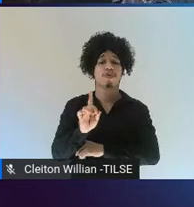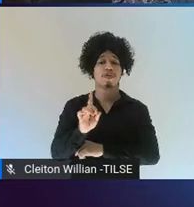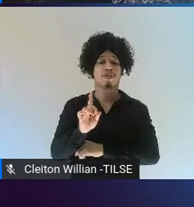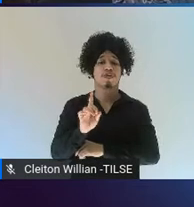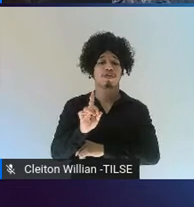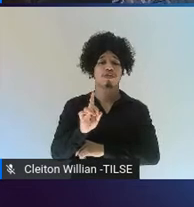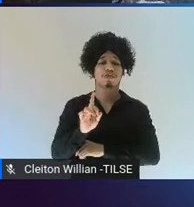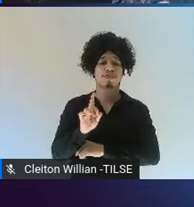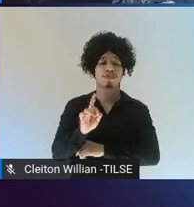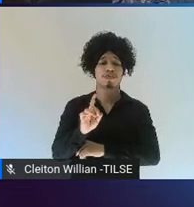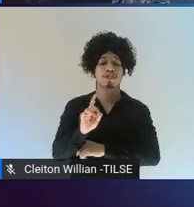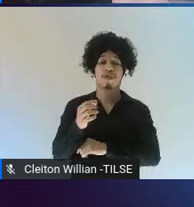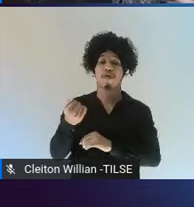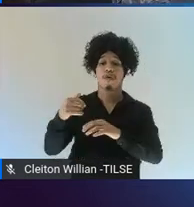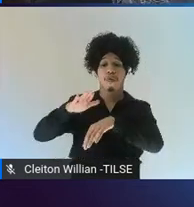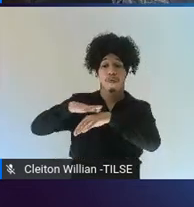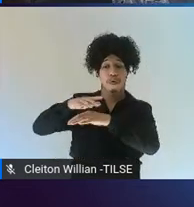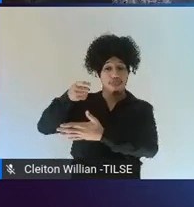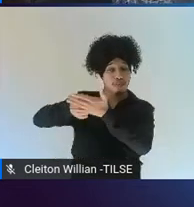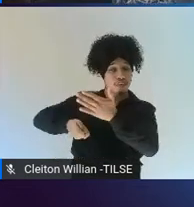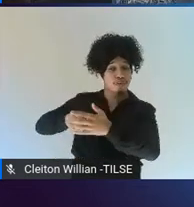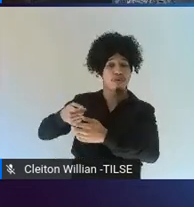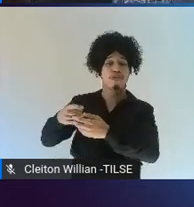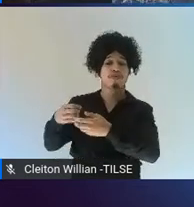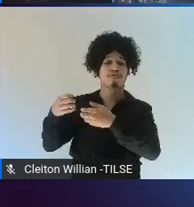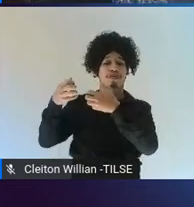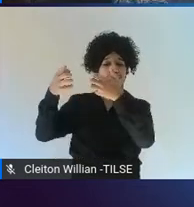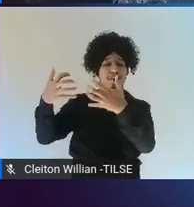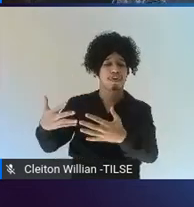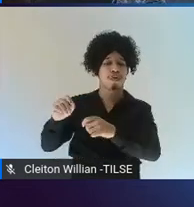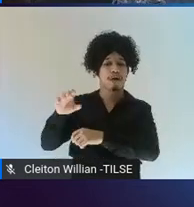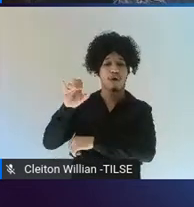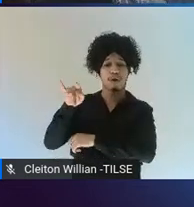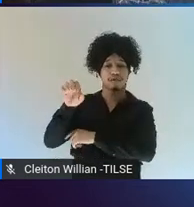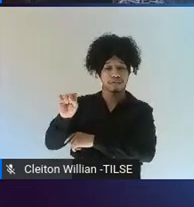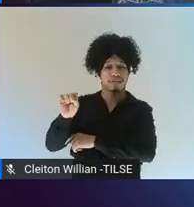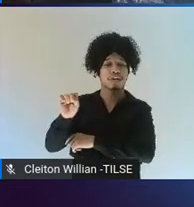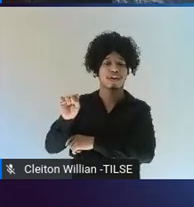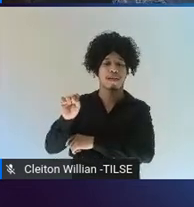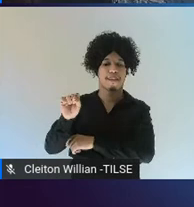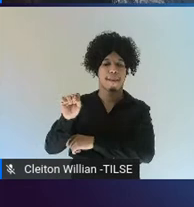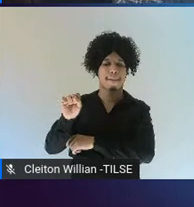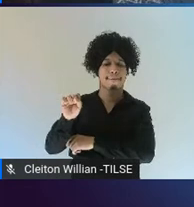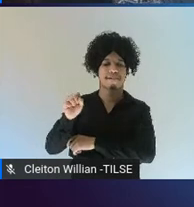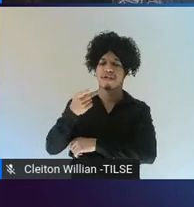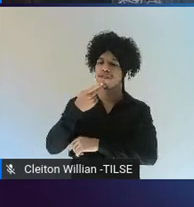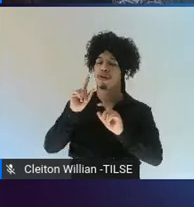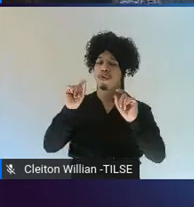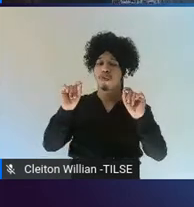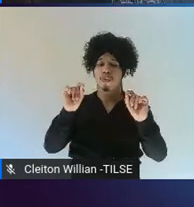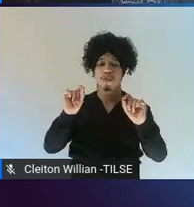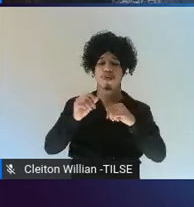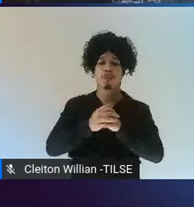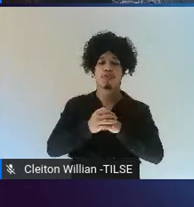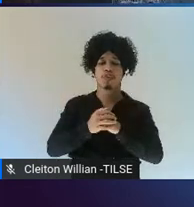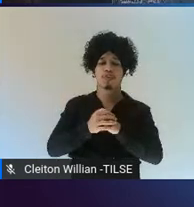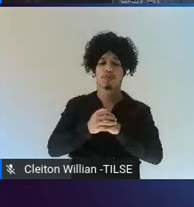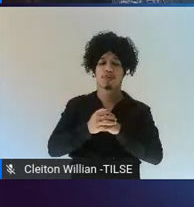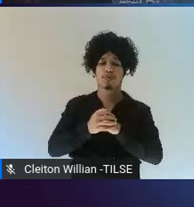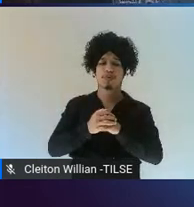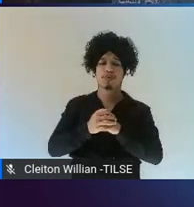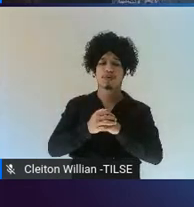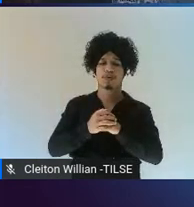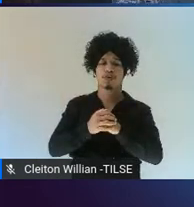we don't really have enough research to say that you must have this particular level of